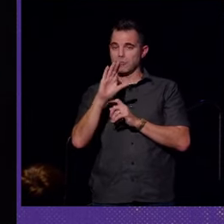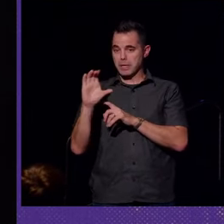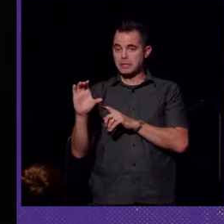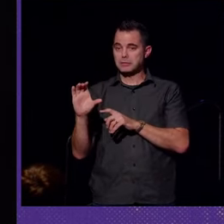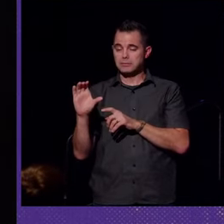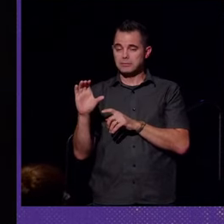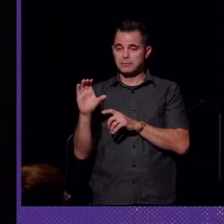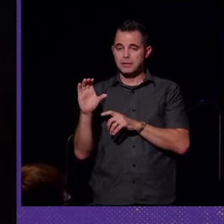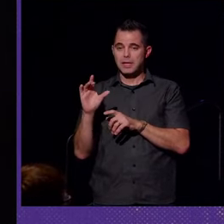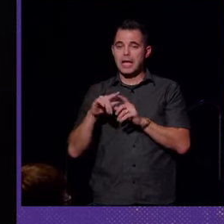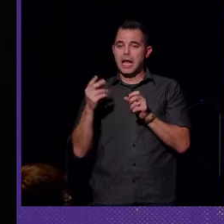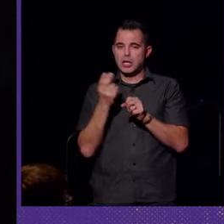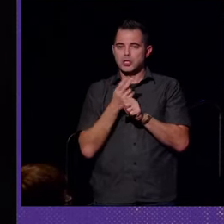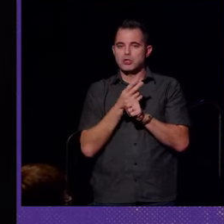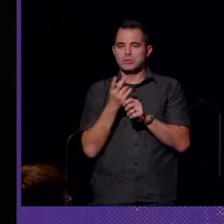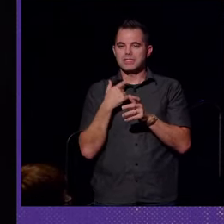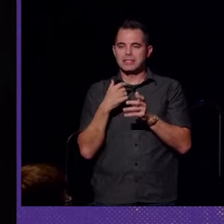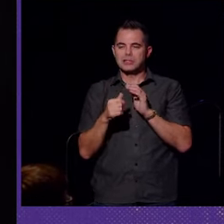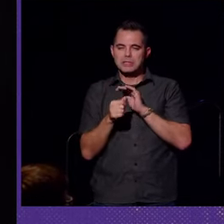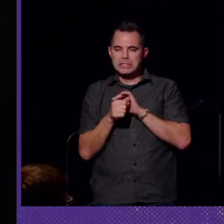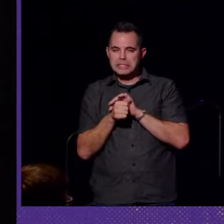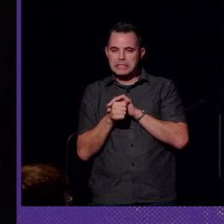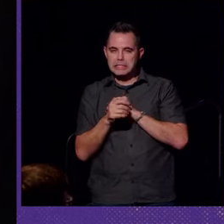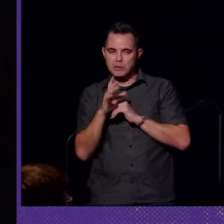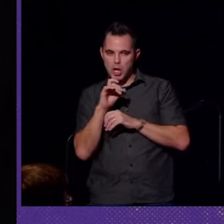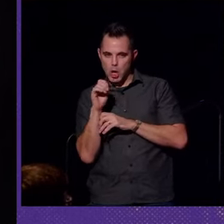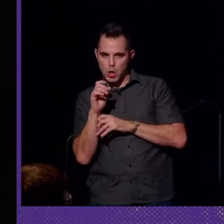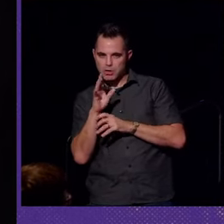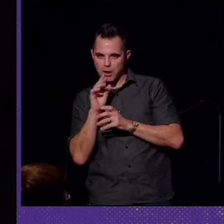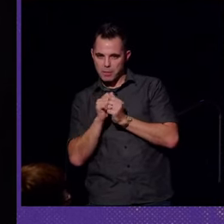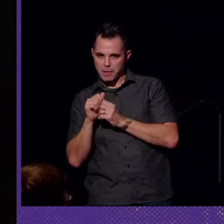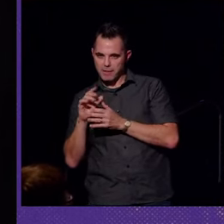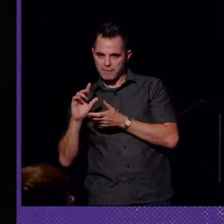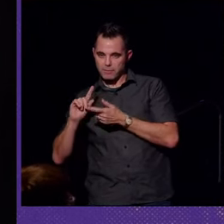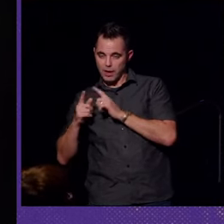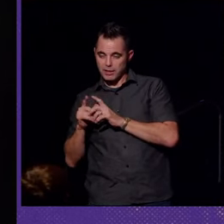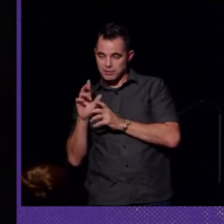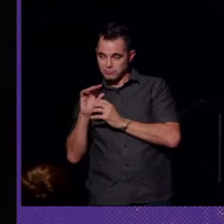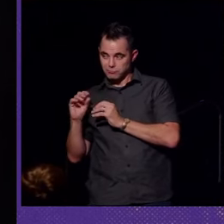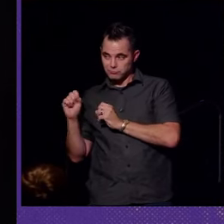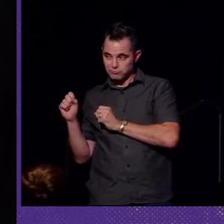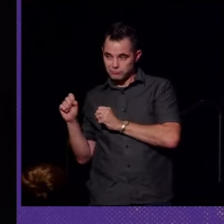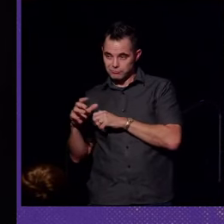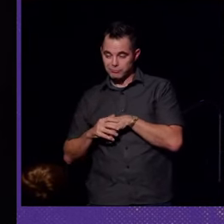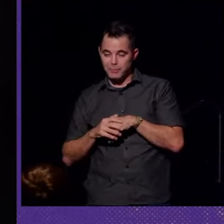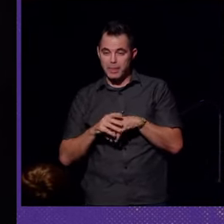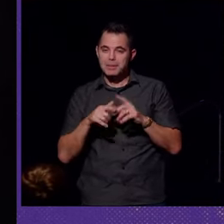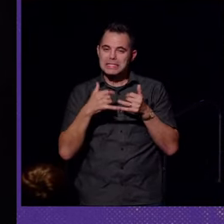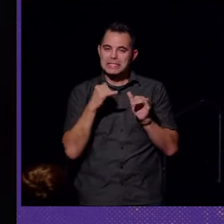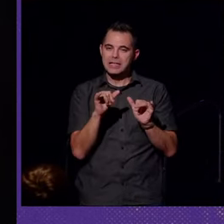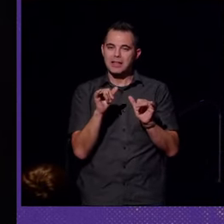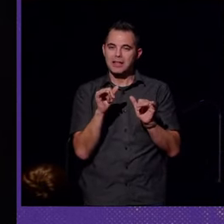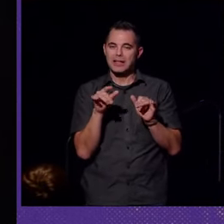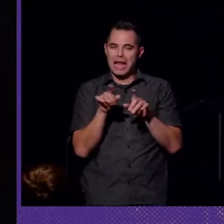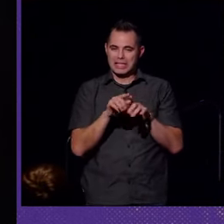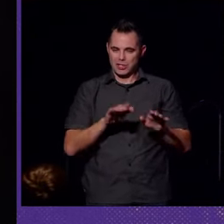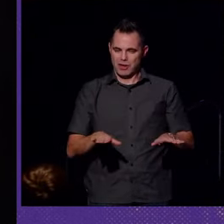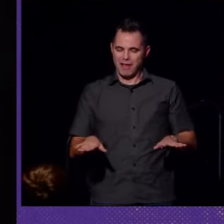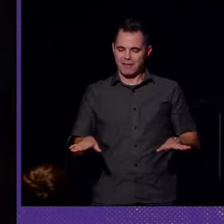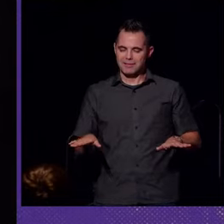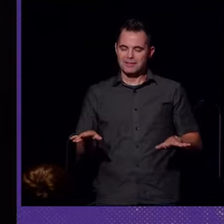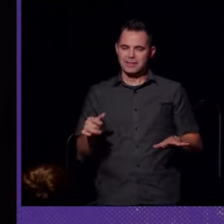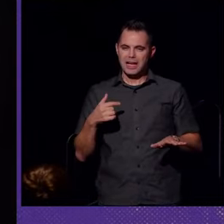and used it as a secret code to talk with my friends. Still, as a child,